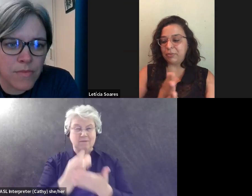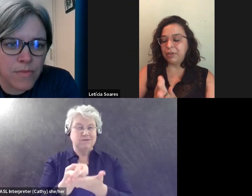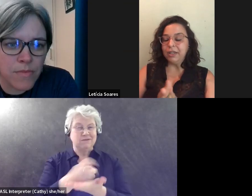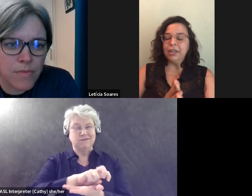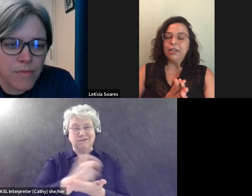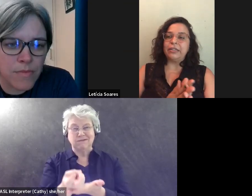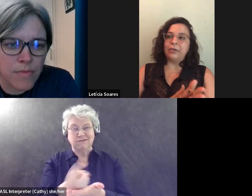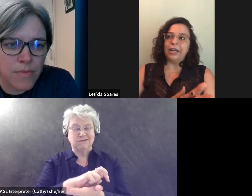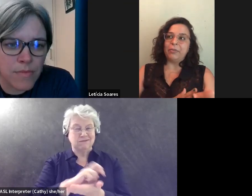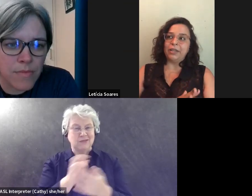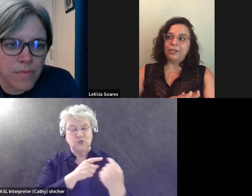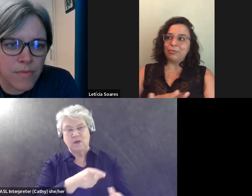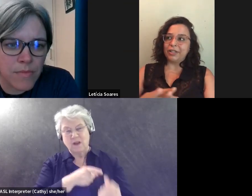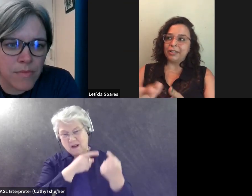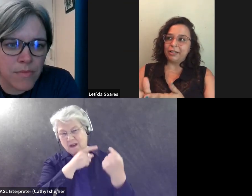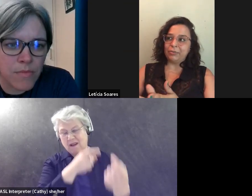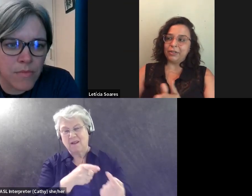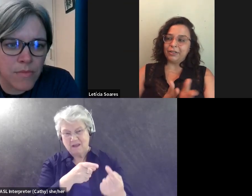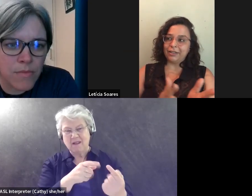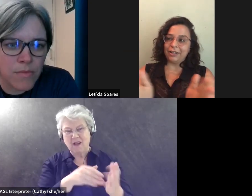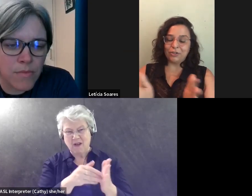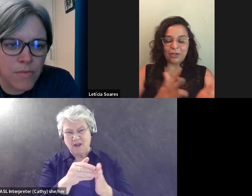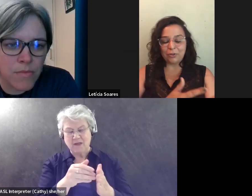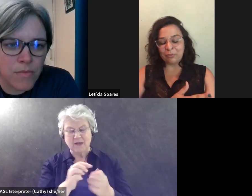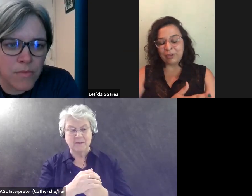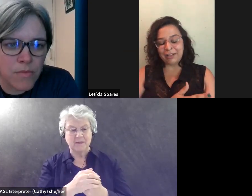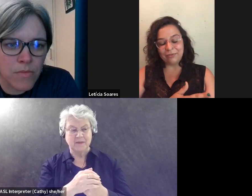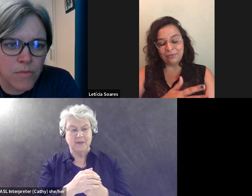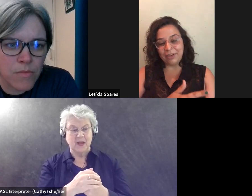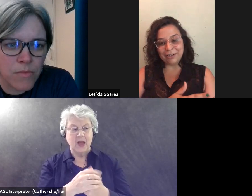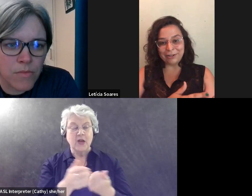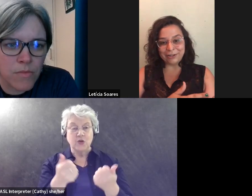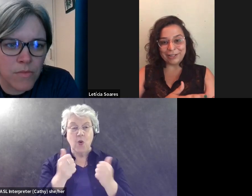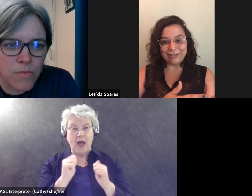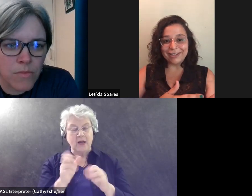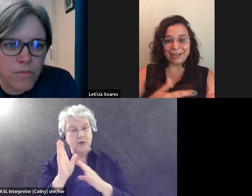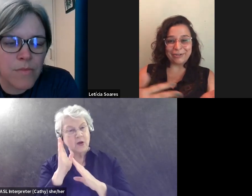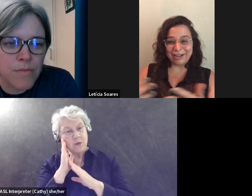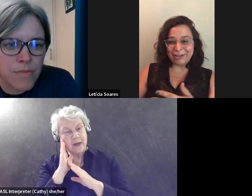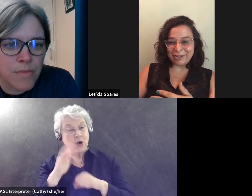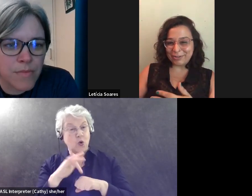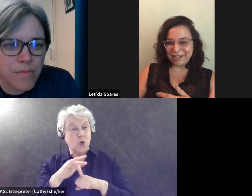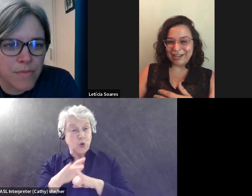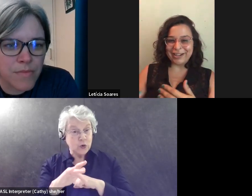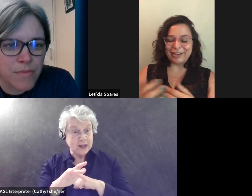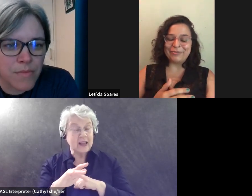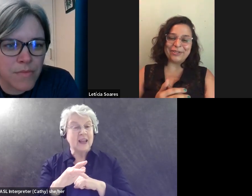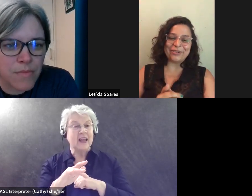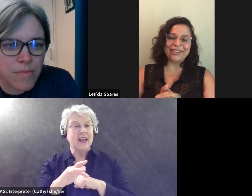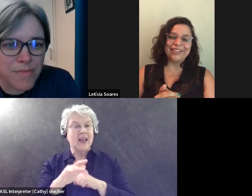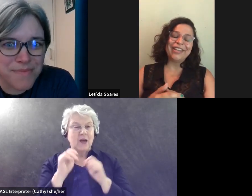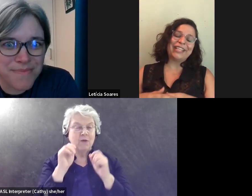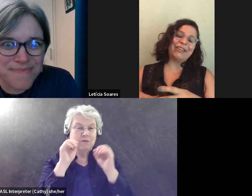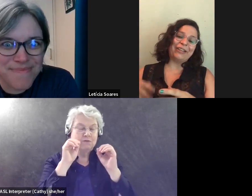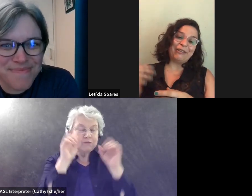with sleep. So I manage my sleep that I, I try to go to bed very early and wake up at 3am